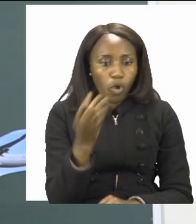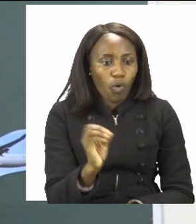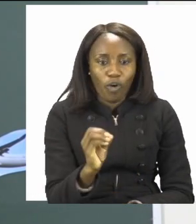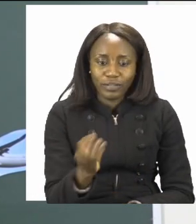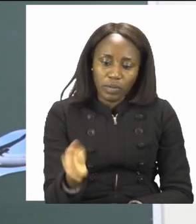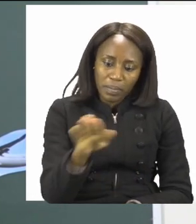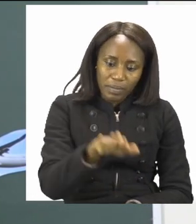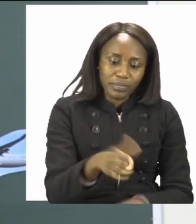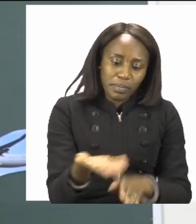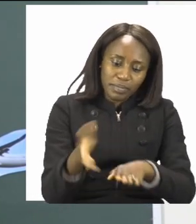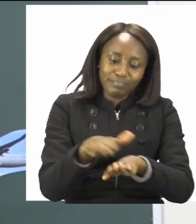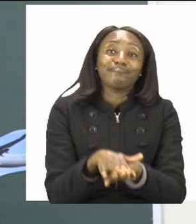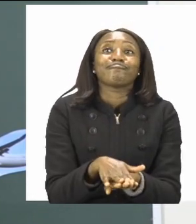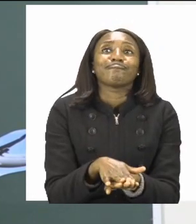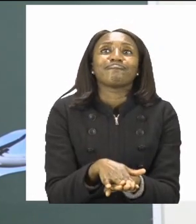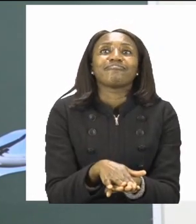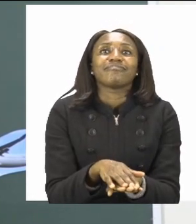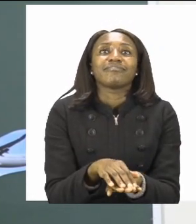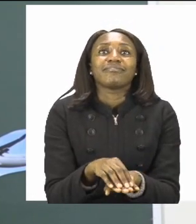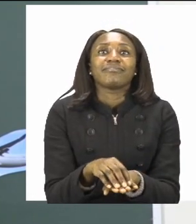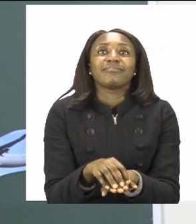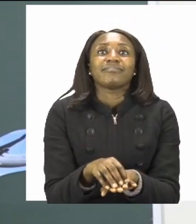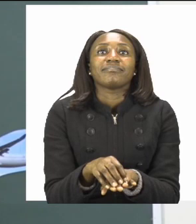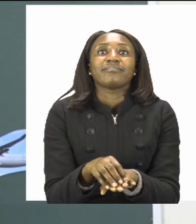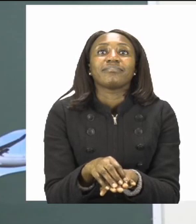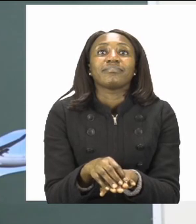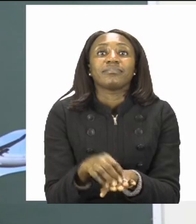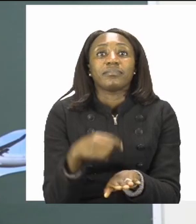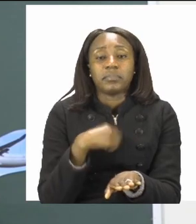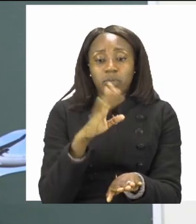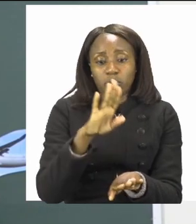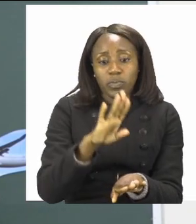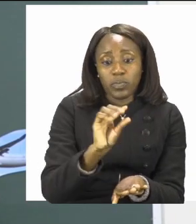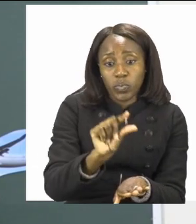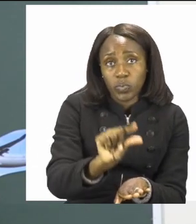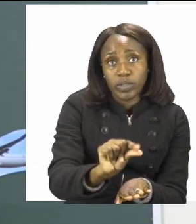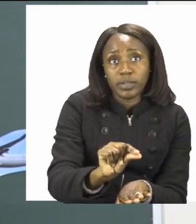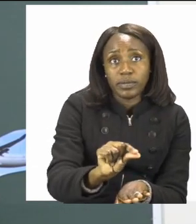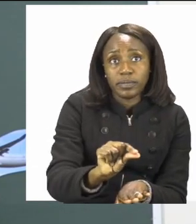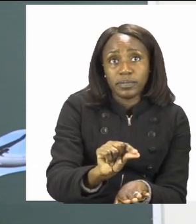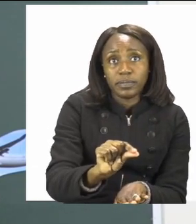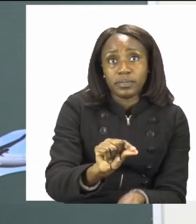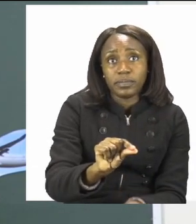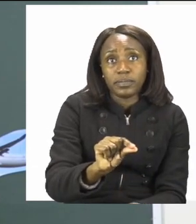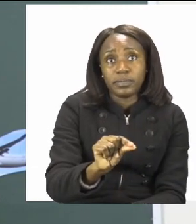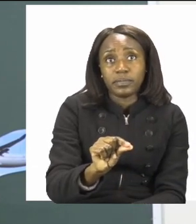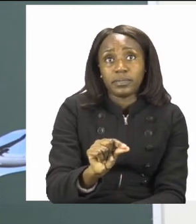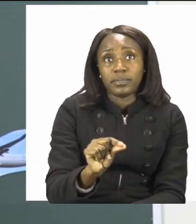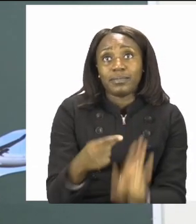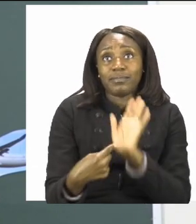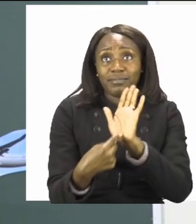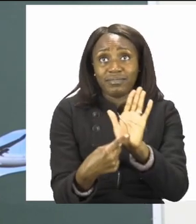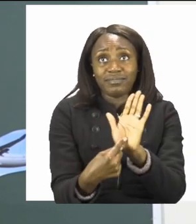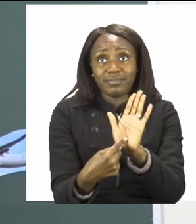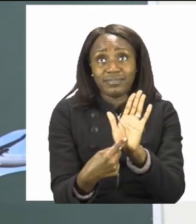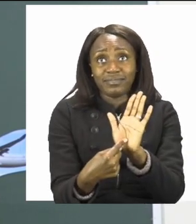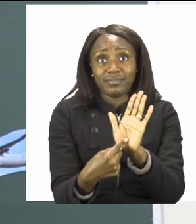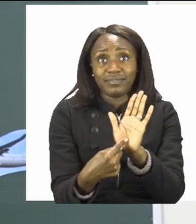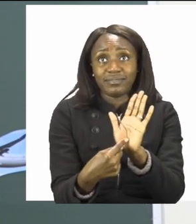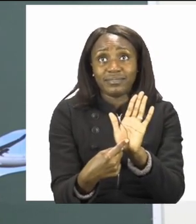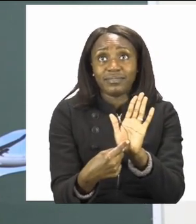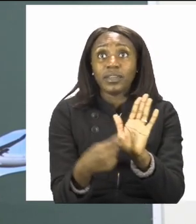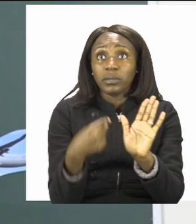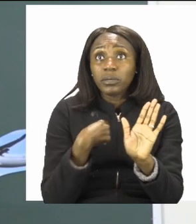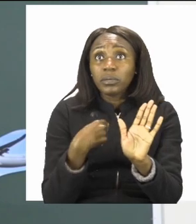on the card. If I am picking up the card, that means you have to tell